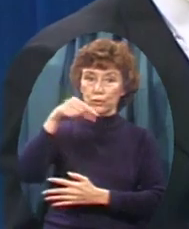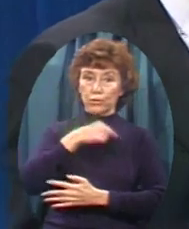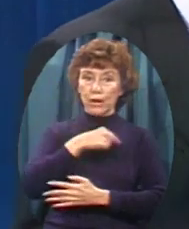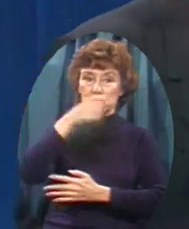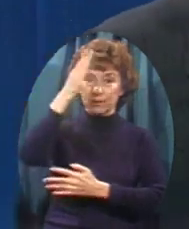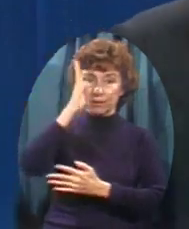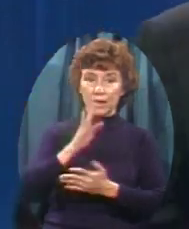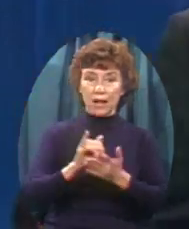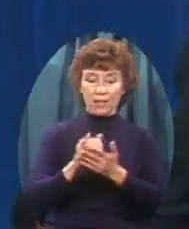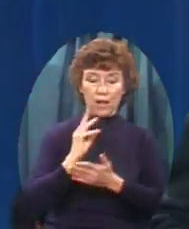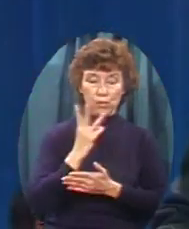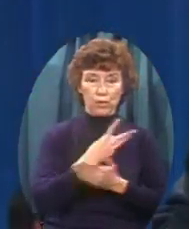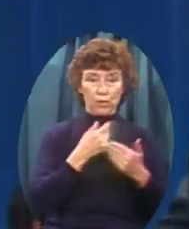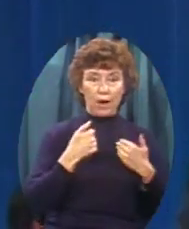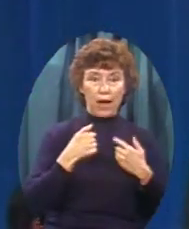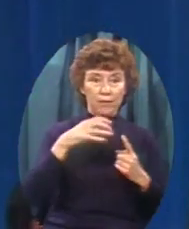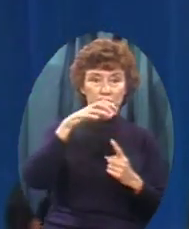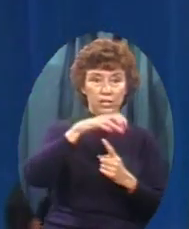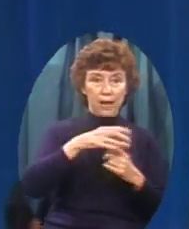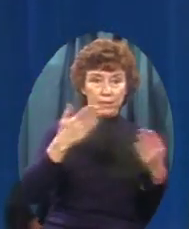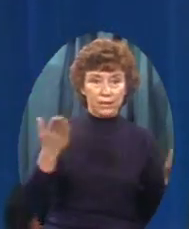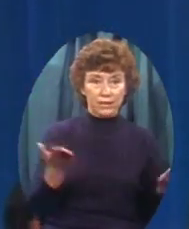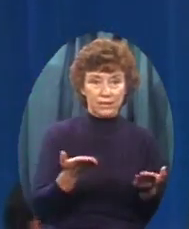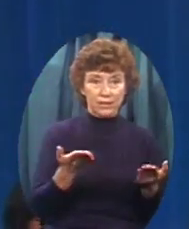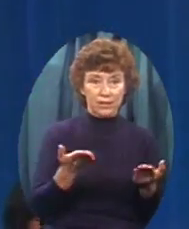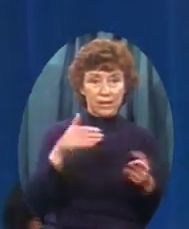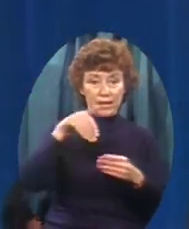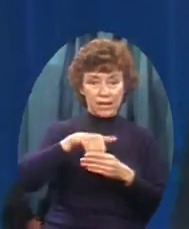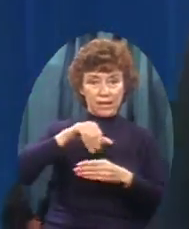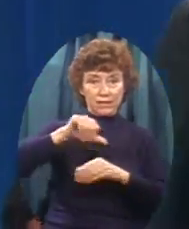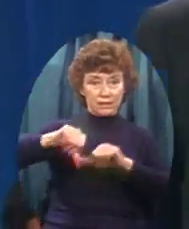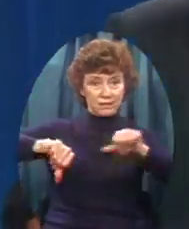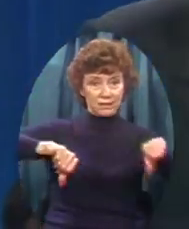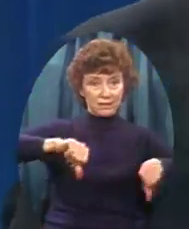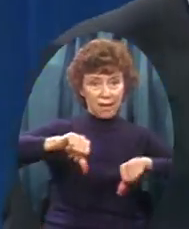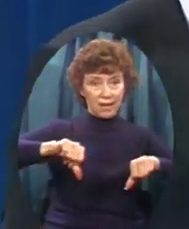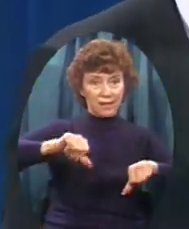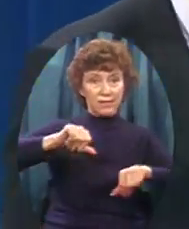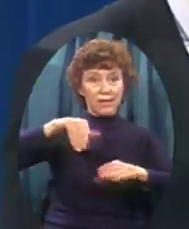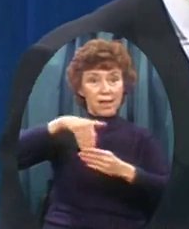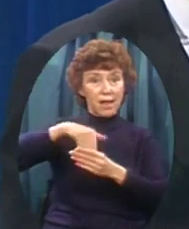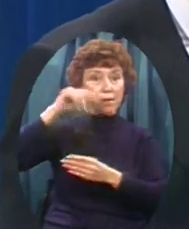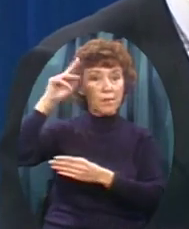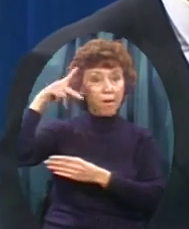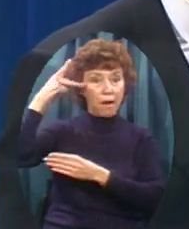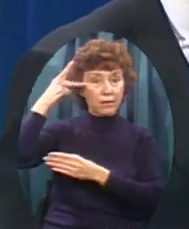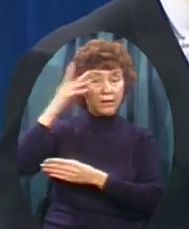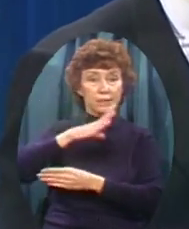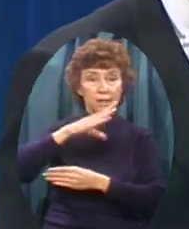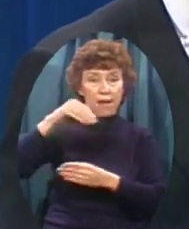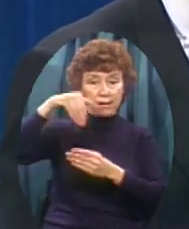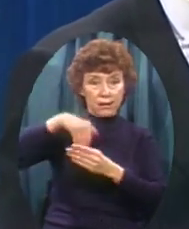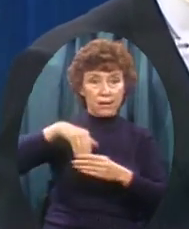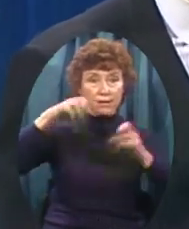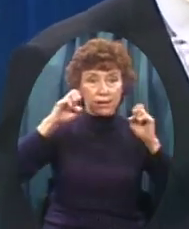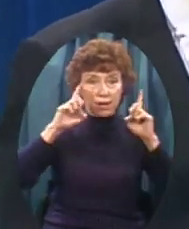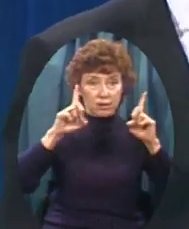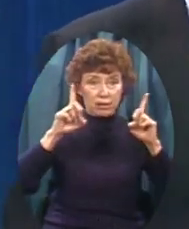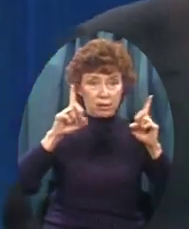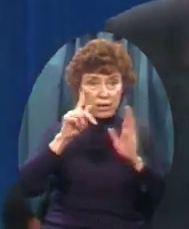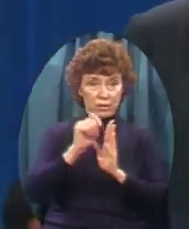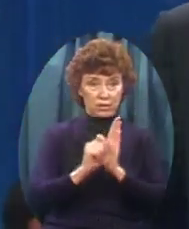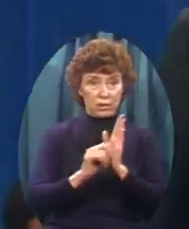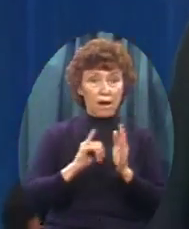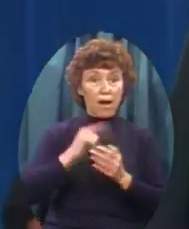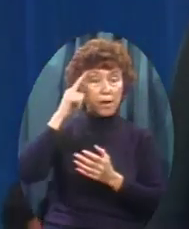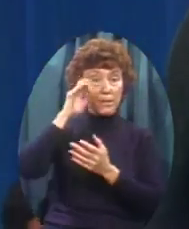Champions here In the fields Of science And politics And education I